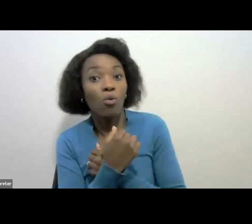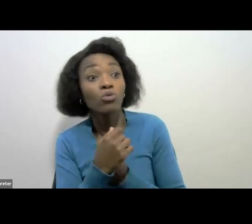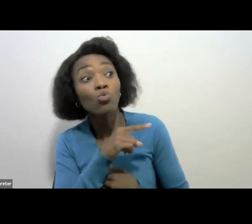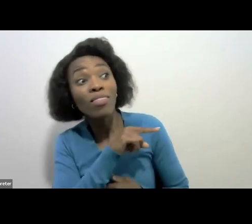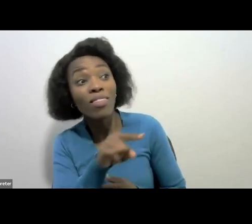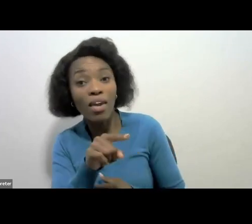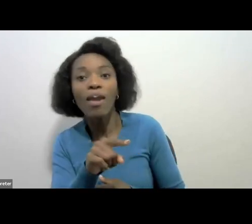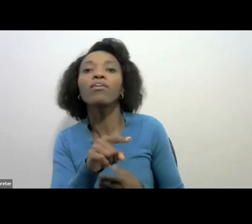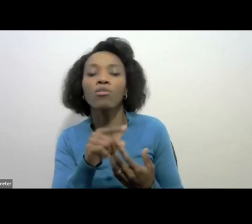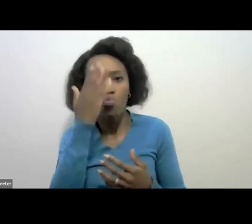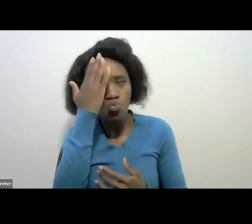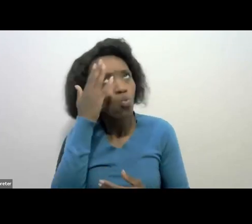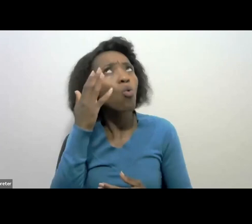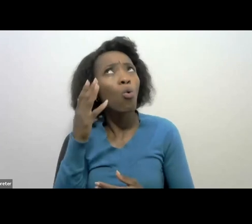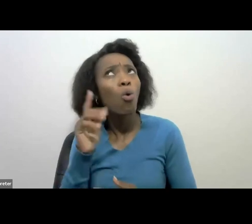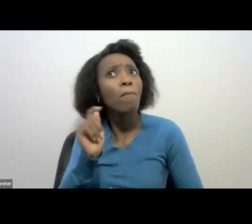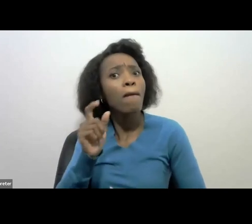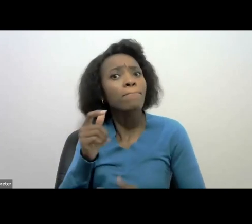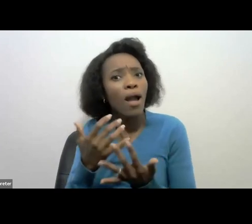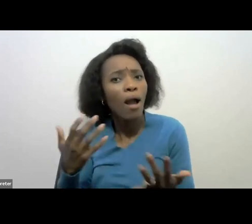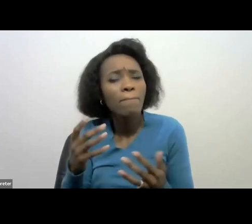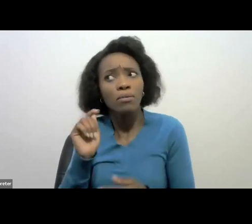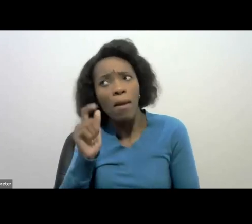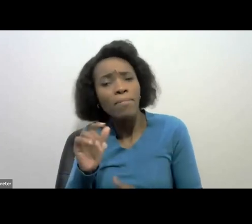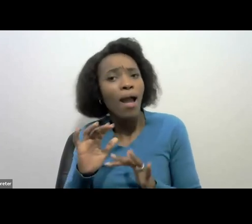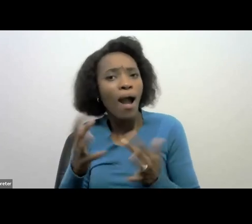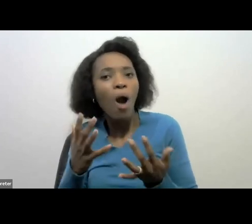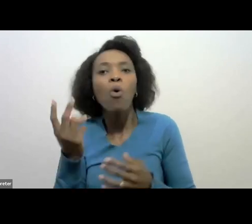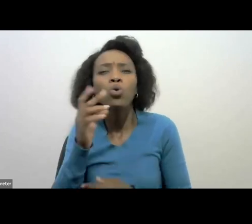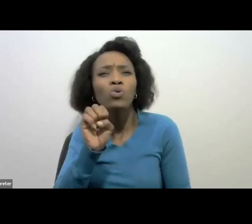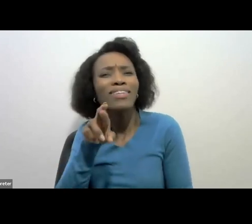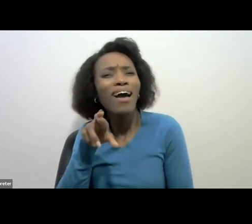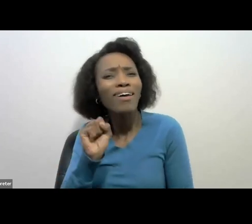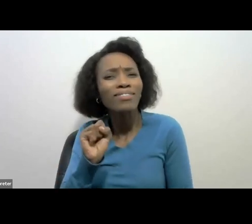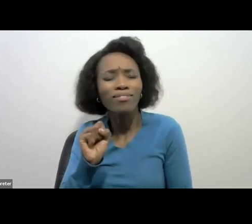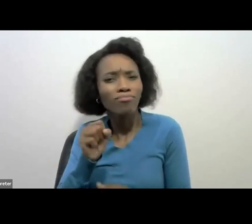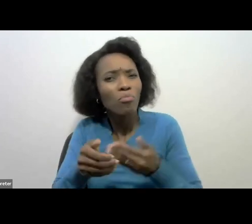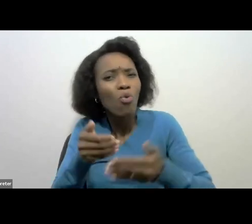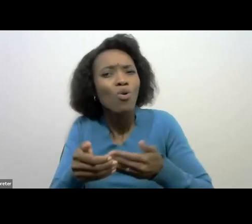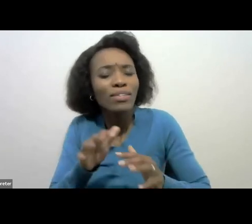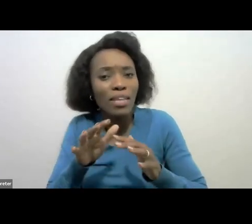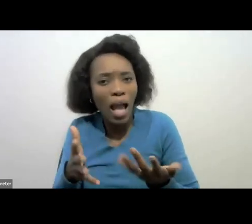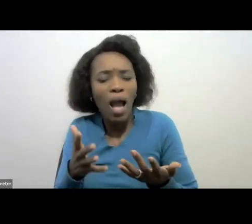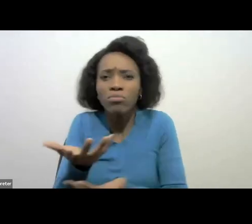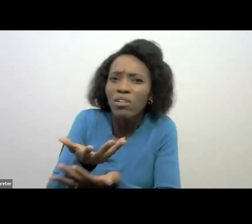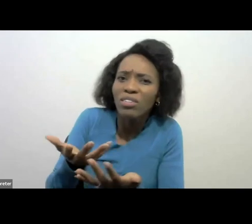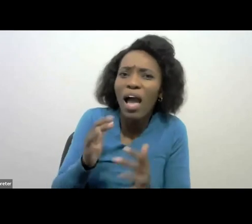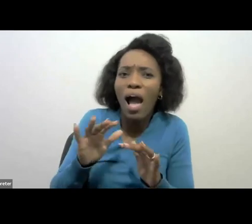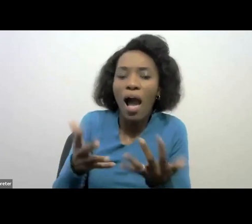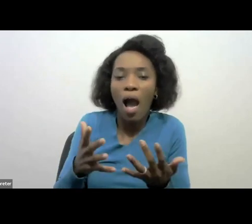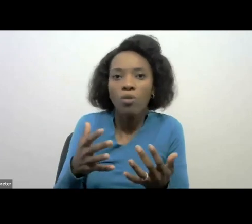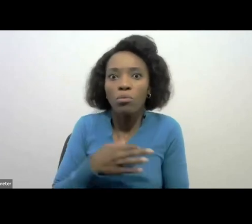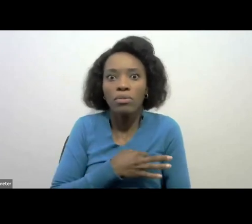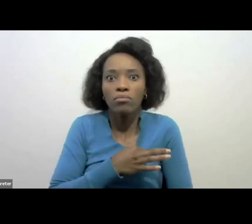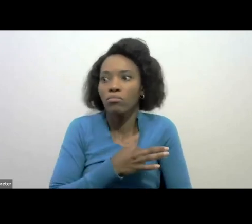obligation. And to also know about SaaS processes, how to do and interact with SaaS without fear.